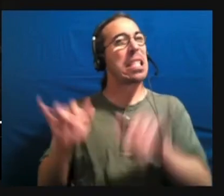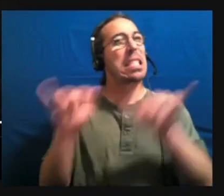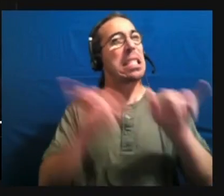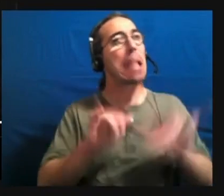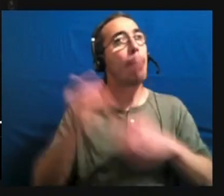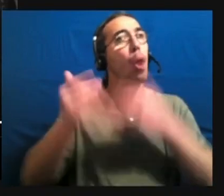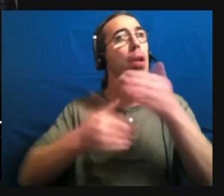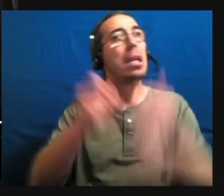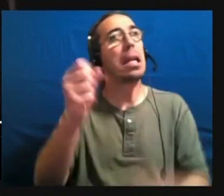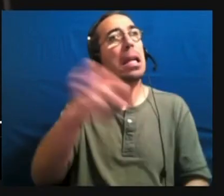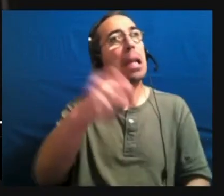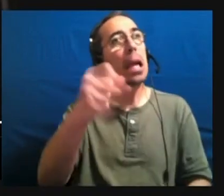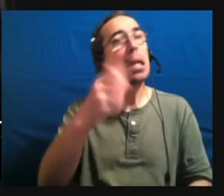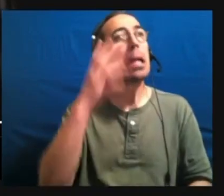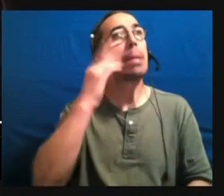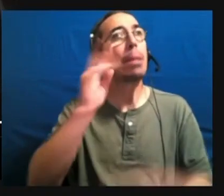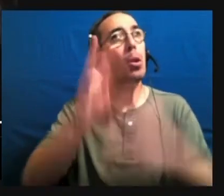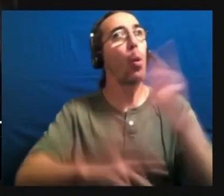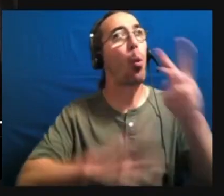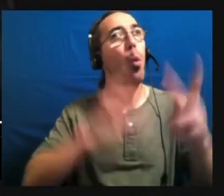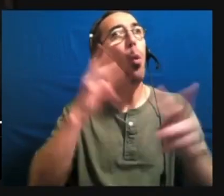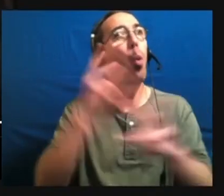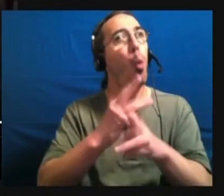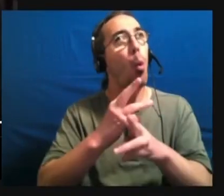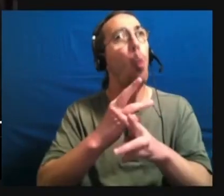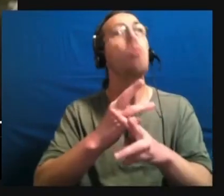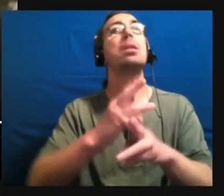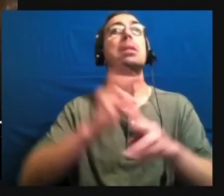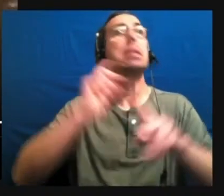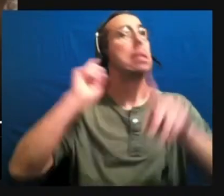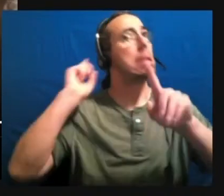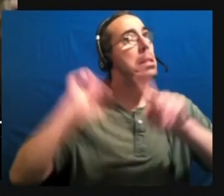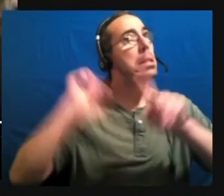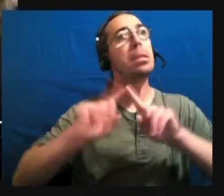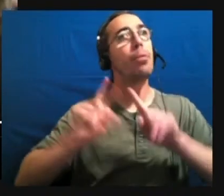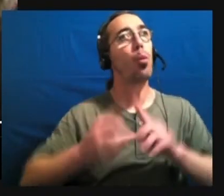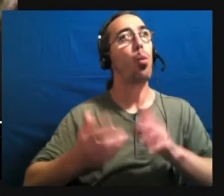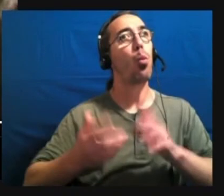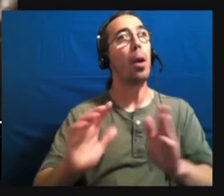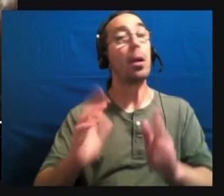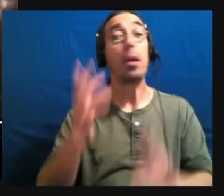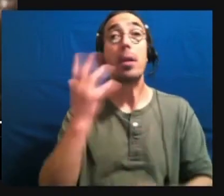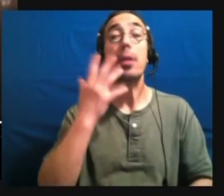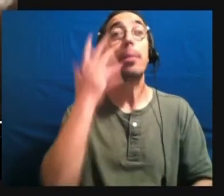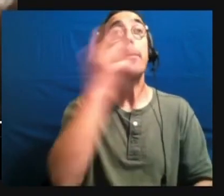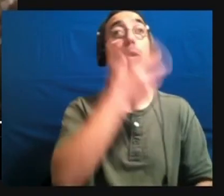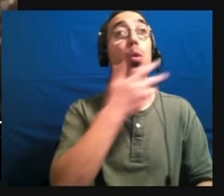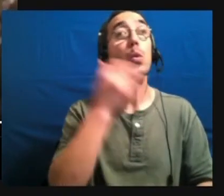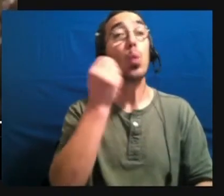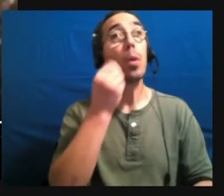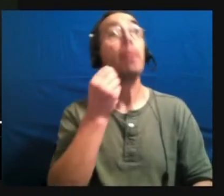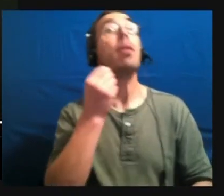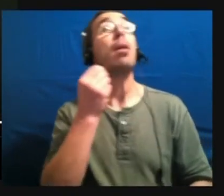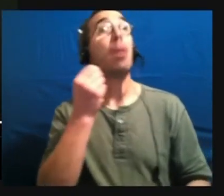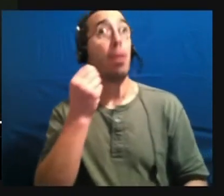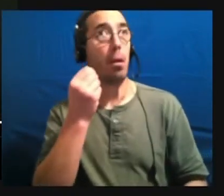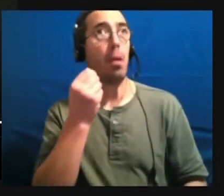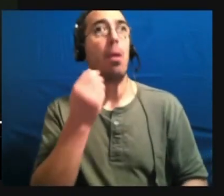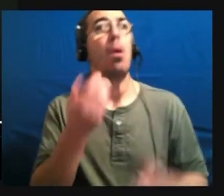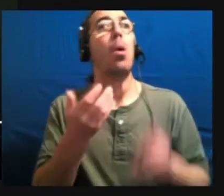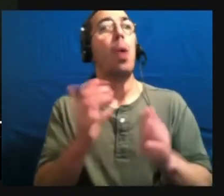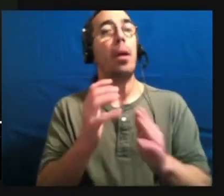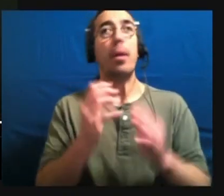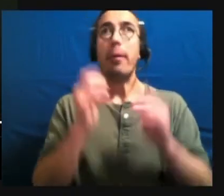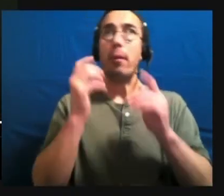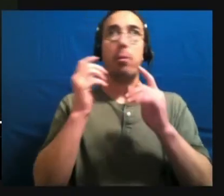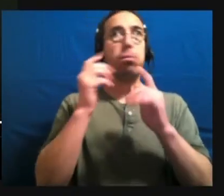experience the world in vastly different ways. This beautiful diversity of human minds with infinite variation